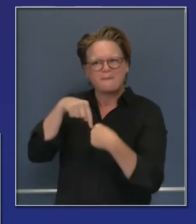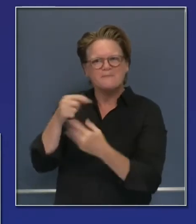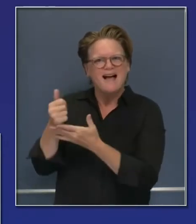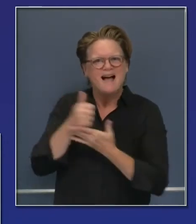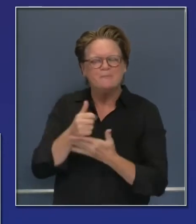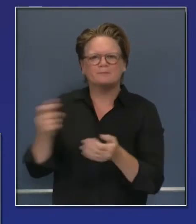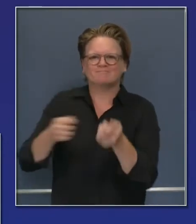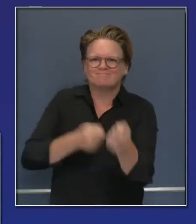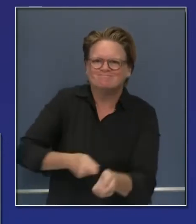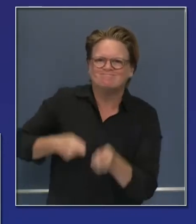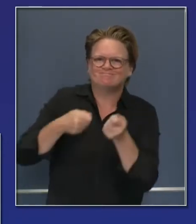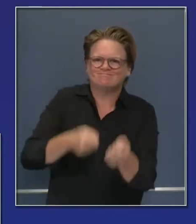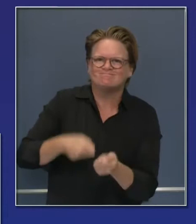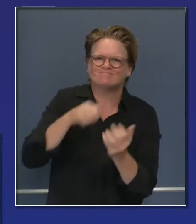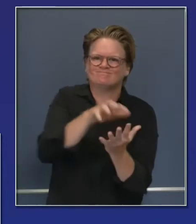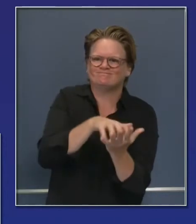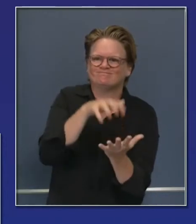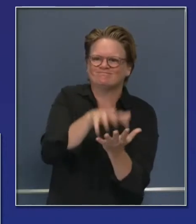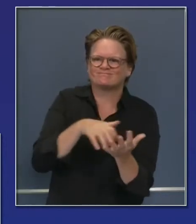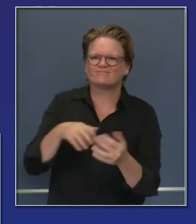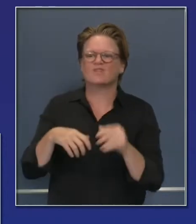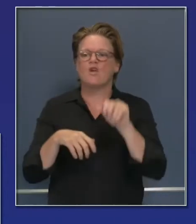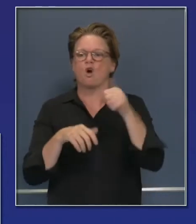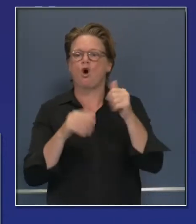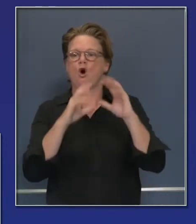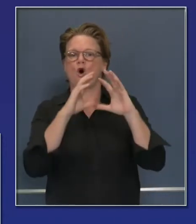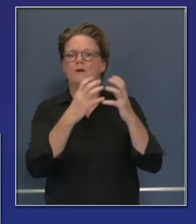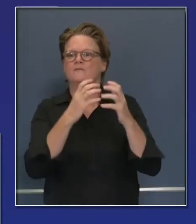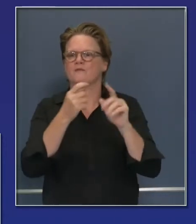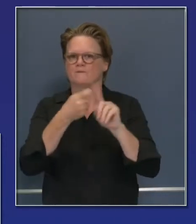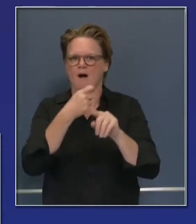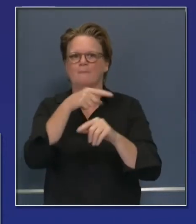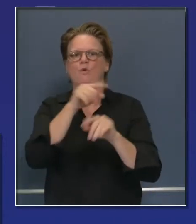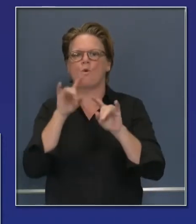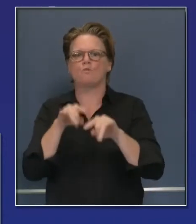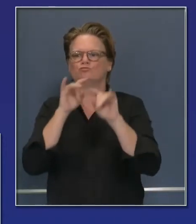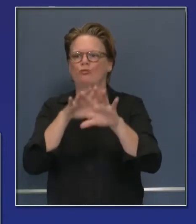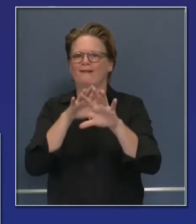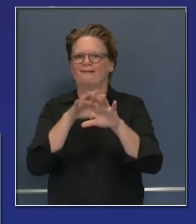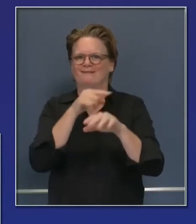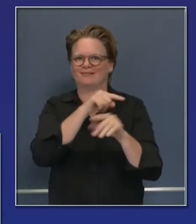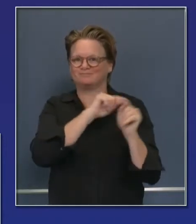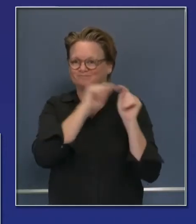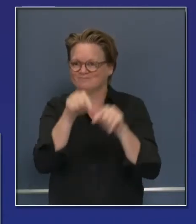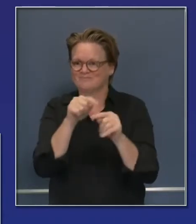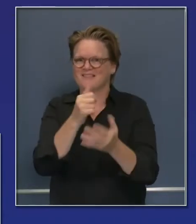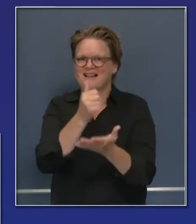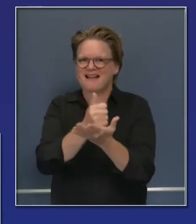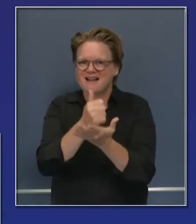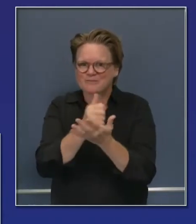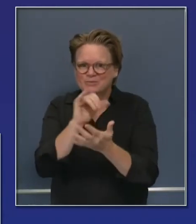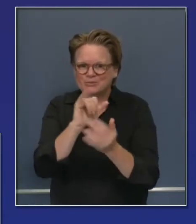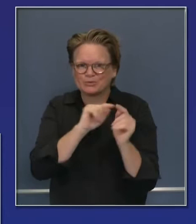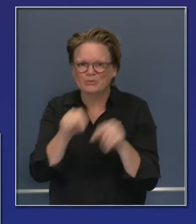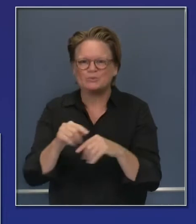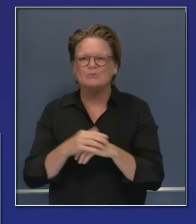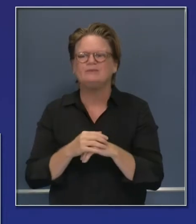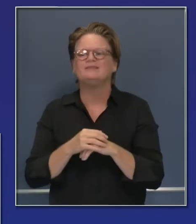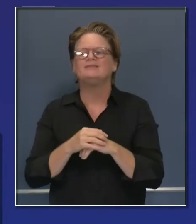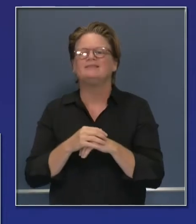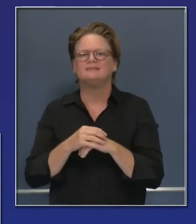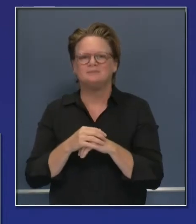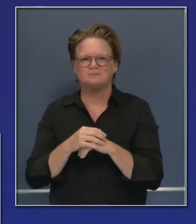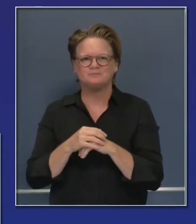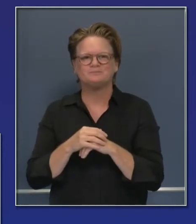percent contained. On Monday, 178,000 acres, mostly brush and grass remains a concern,